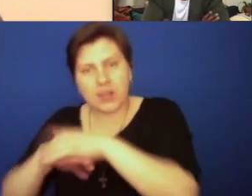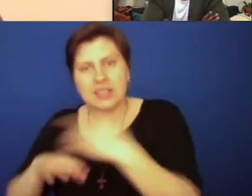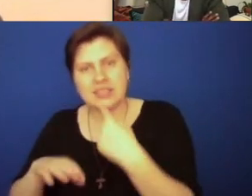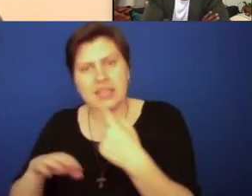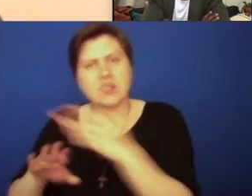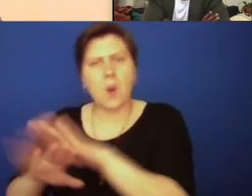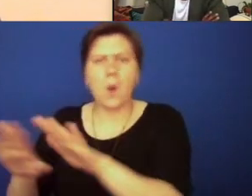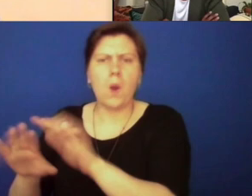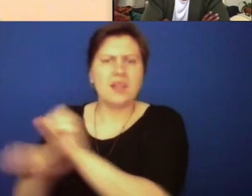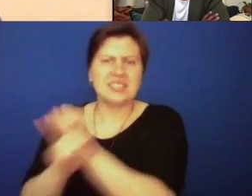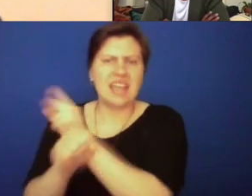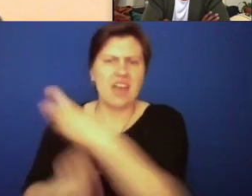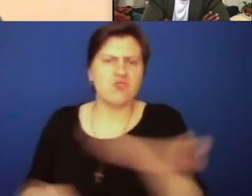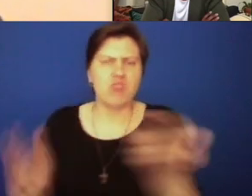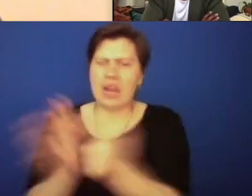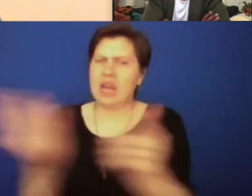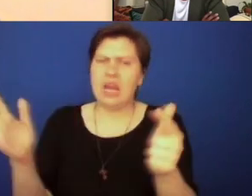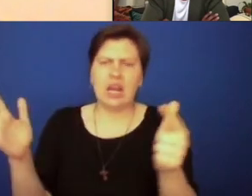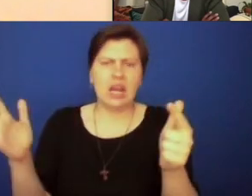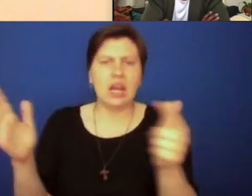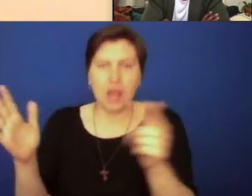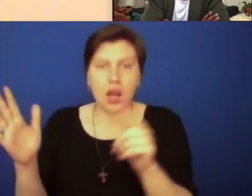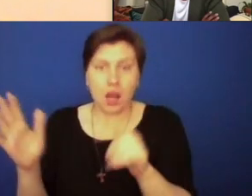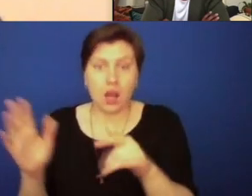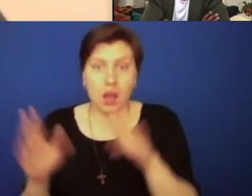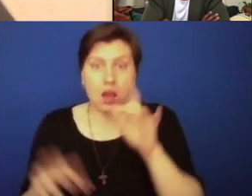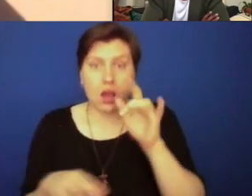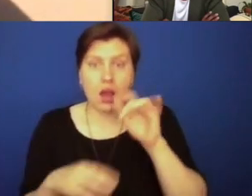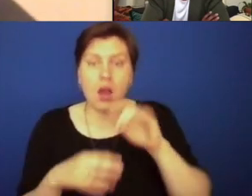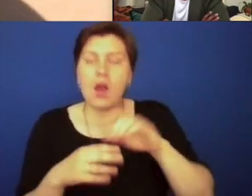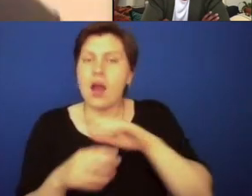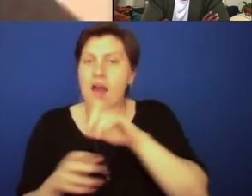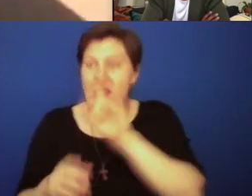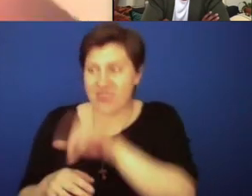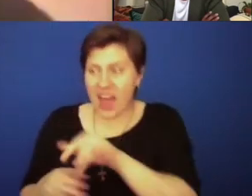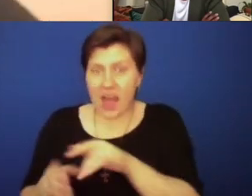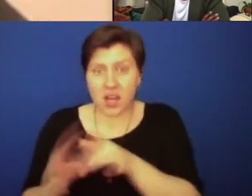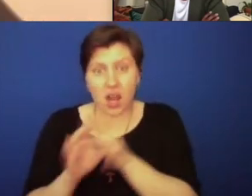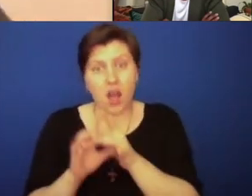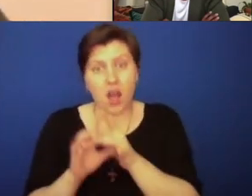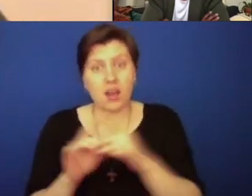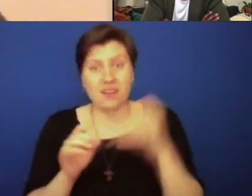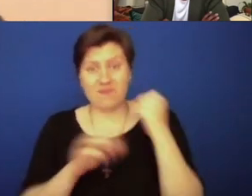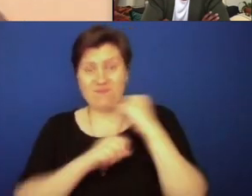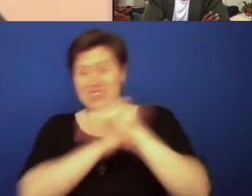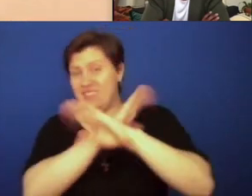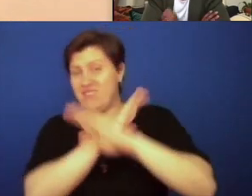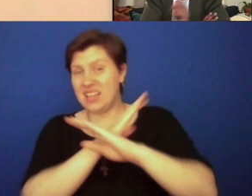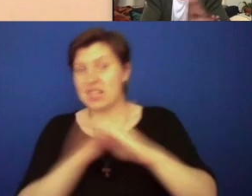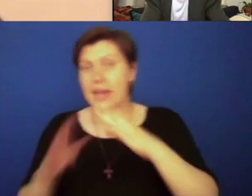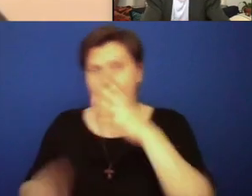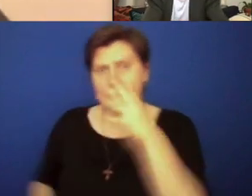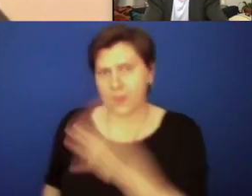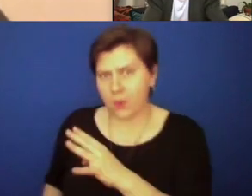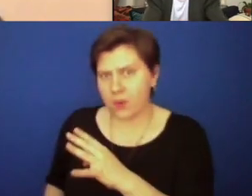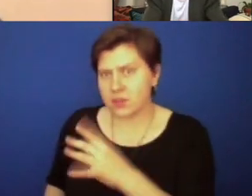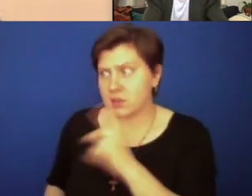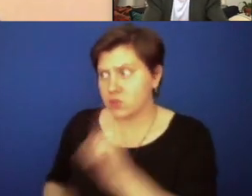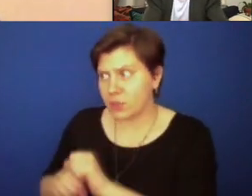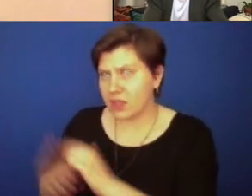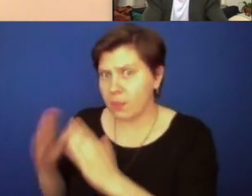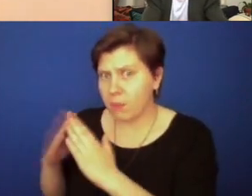Slavery Abolition Act in the American, in its American colonies, right? It's also ignoring the fact, right, that the popes actually